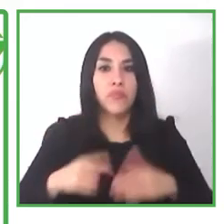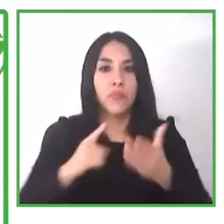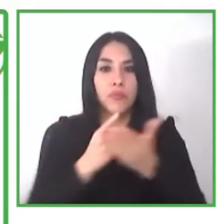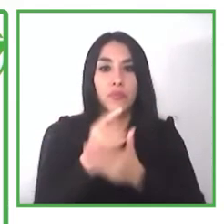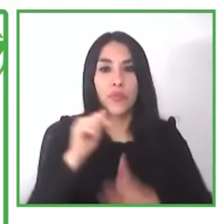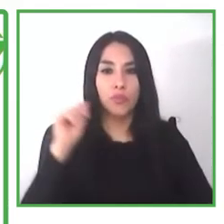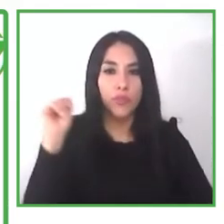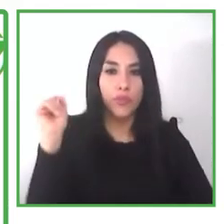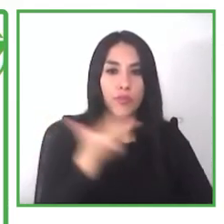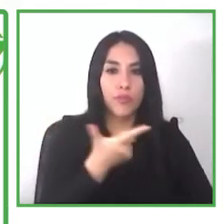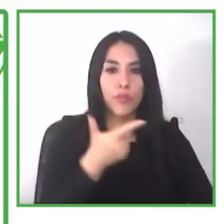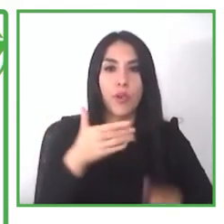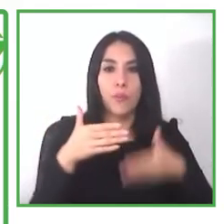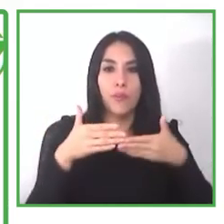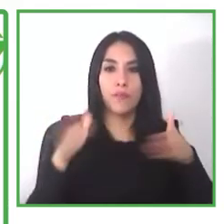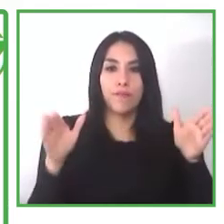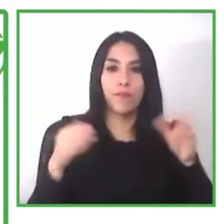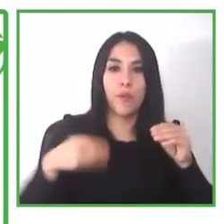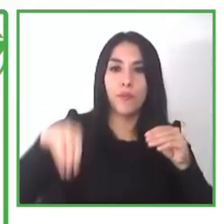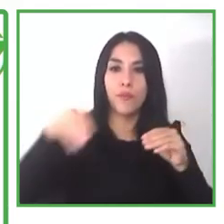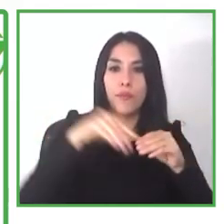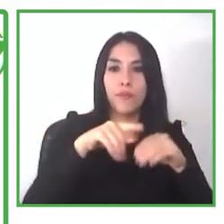so gracias